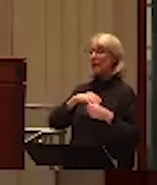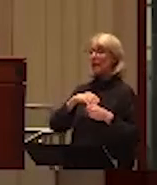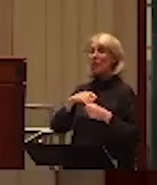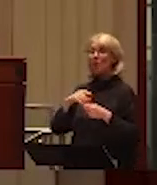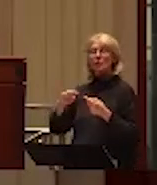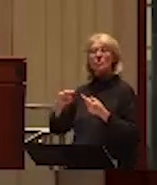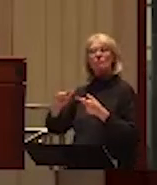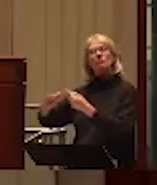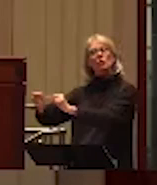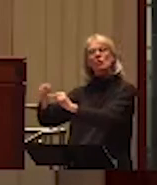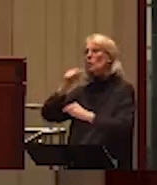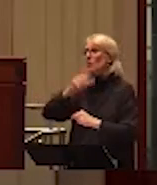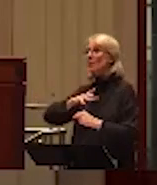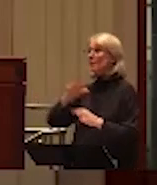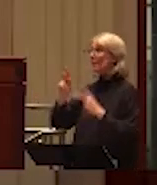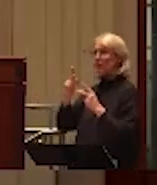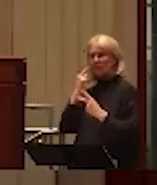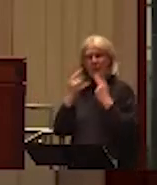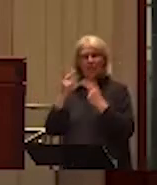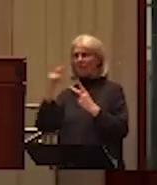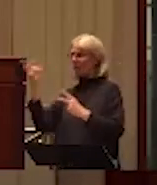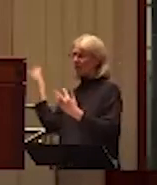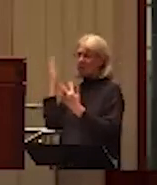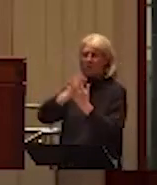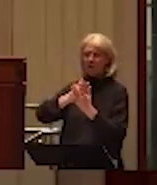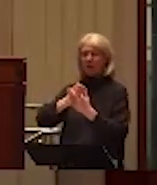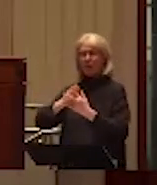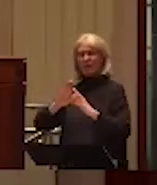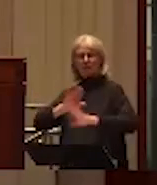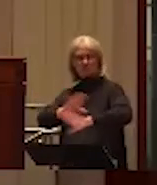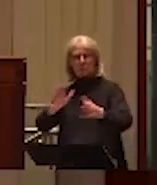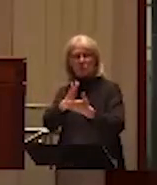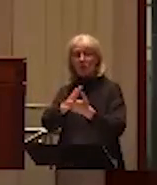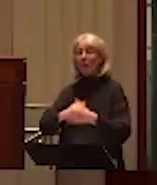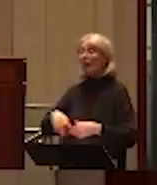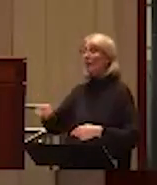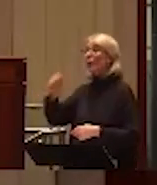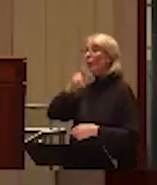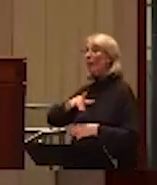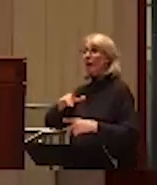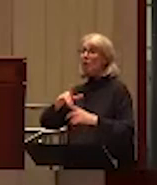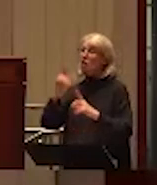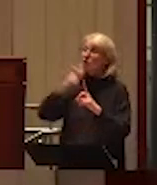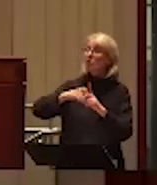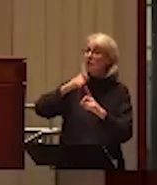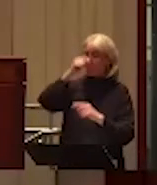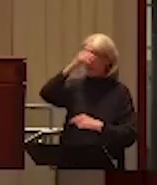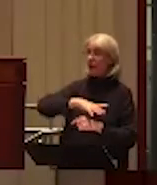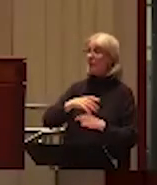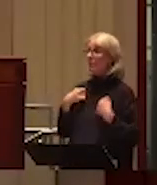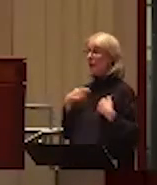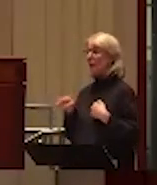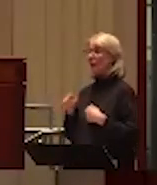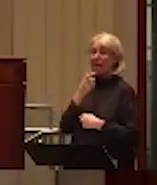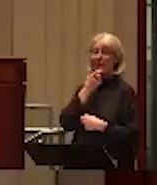people, bystanders come and they intervene and they interrupt. And then they reverse it and there's a woman who's mistreating a man. And people kind of like start to